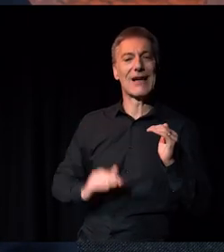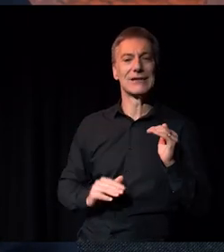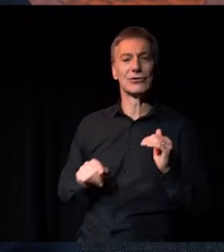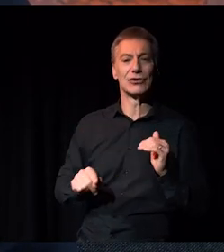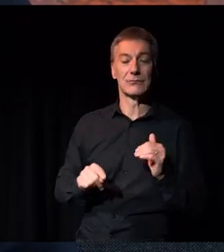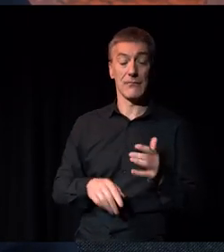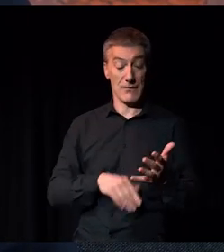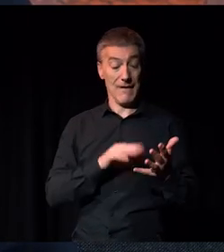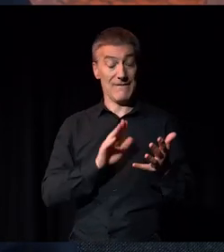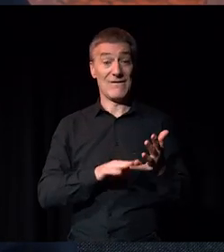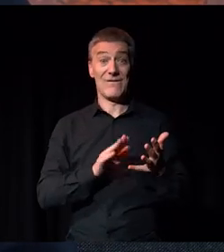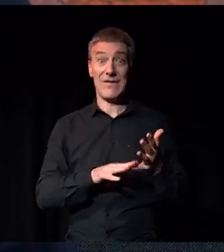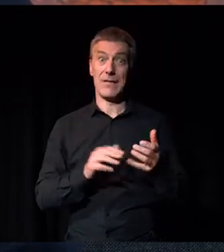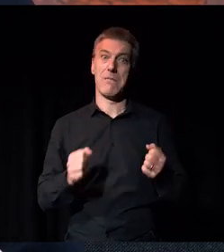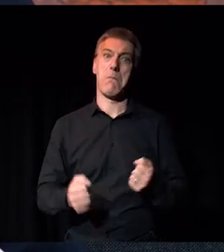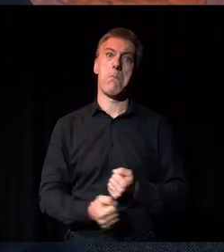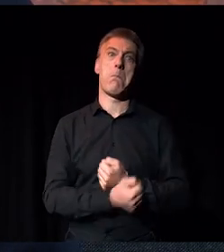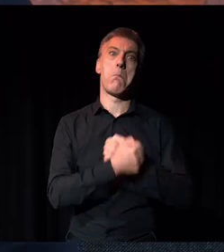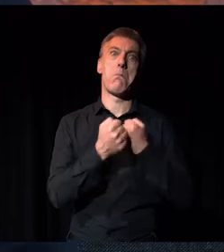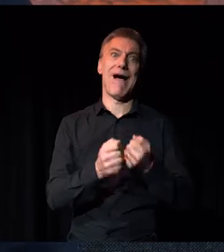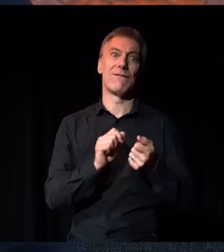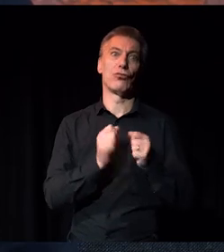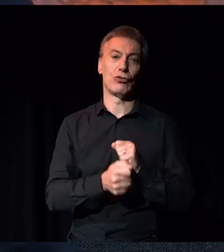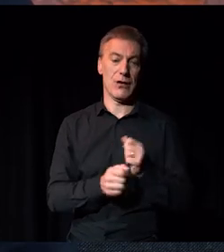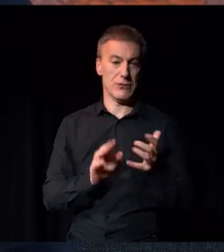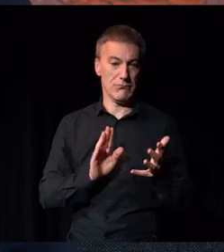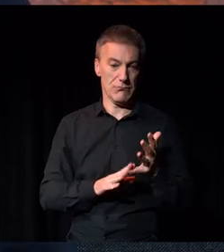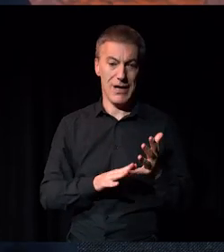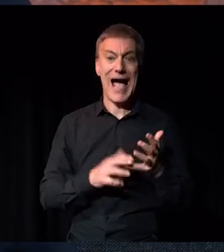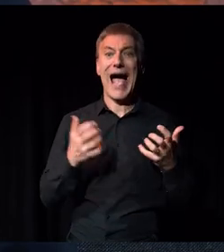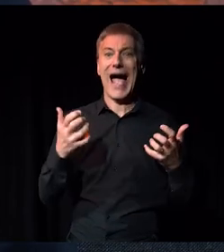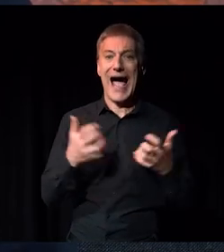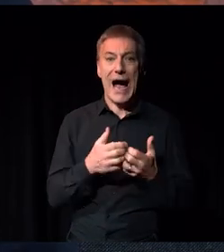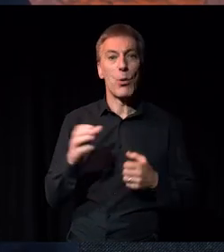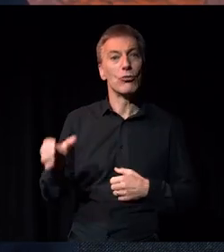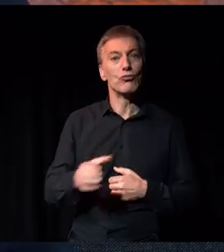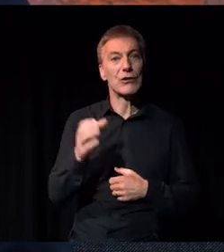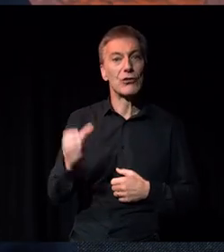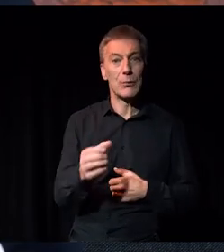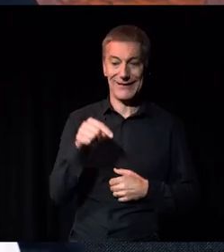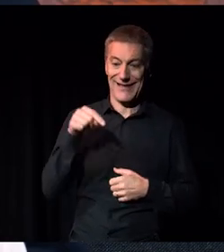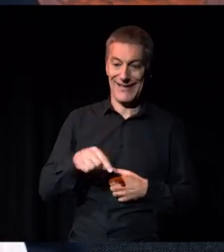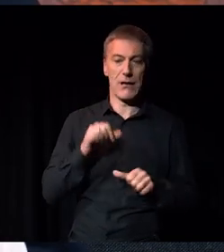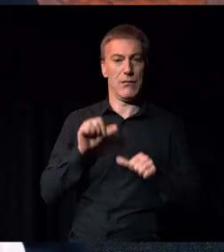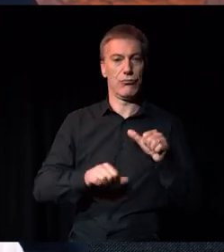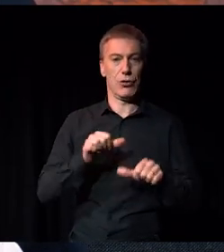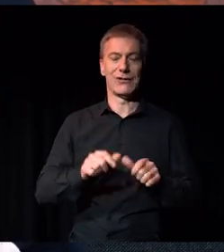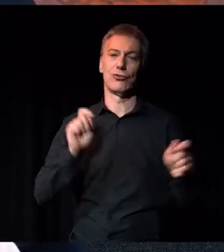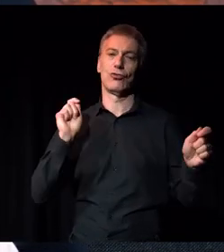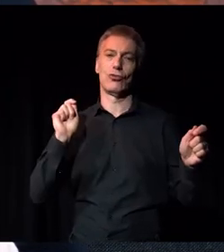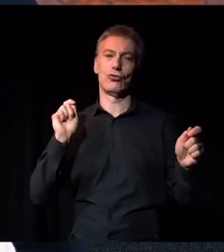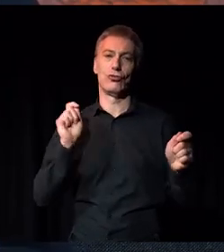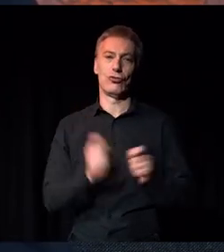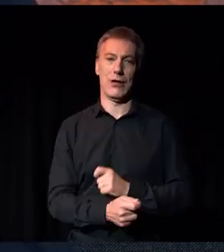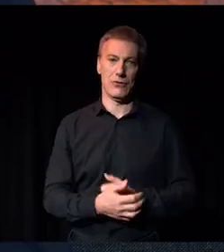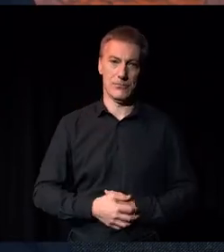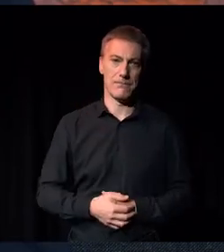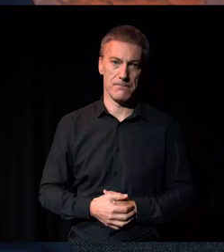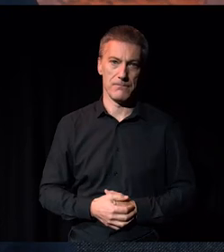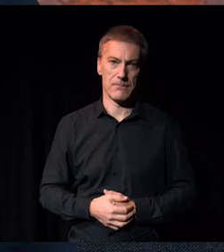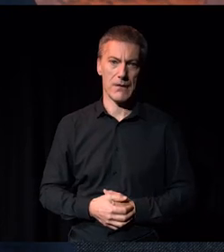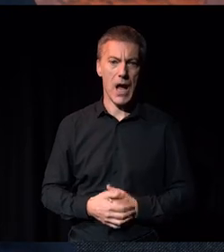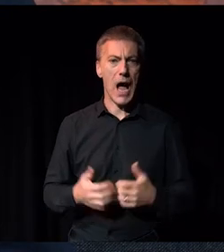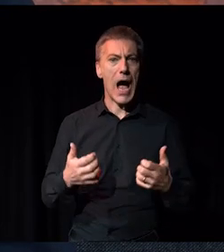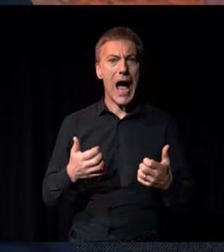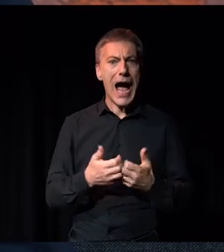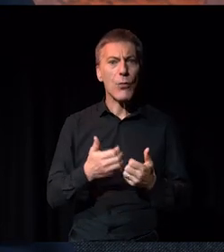that people can make within organisations is to change the way you recruit, change your practices. Have a look at the way you